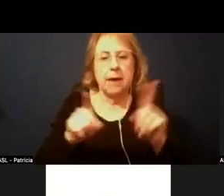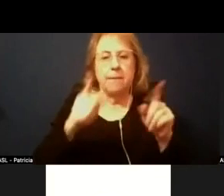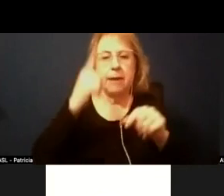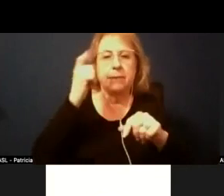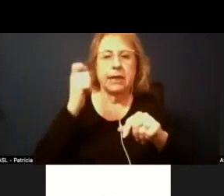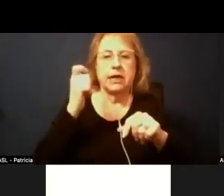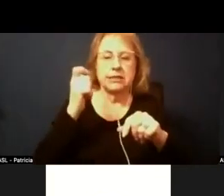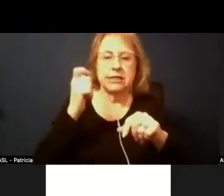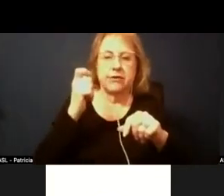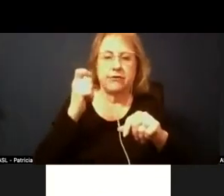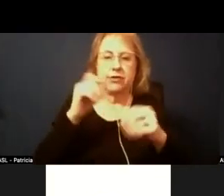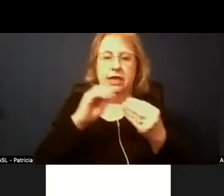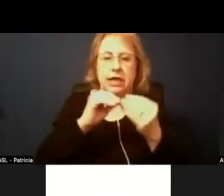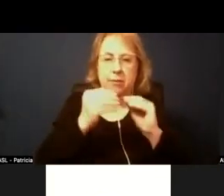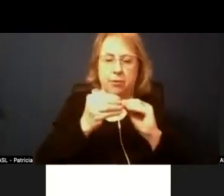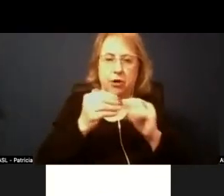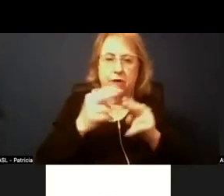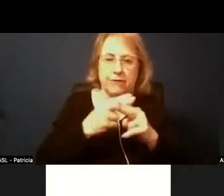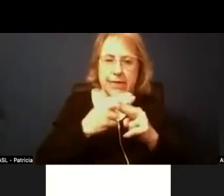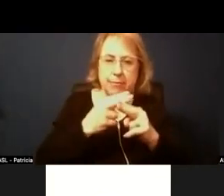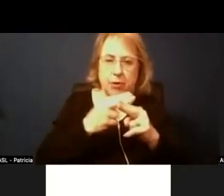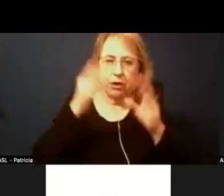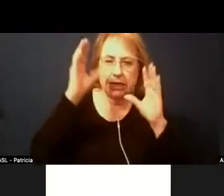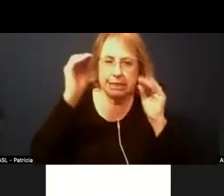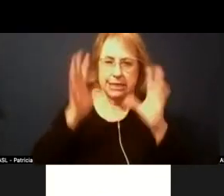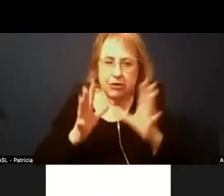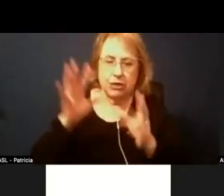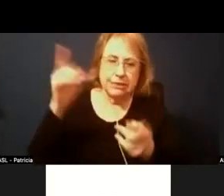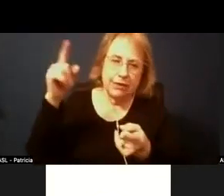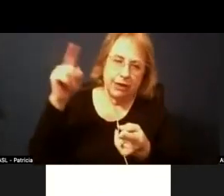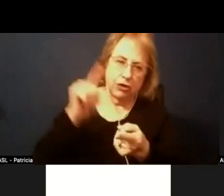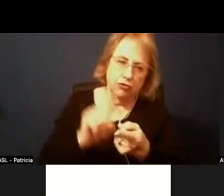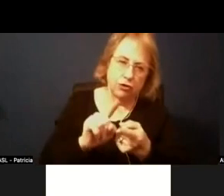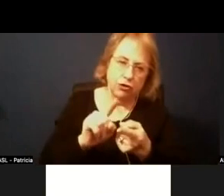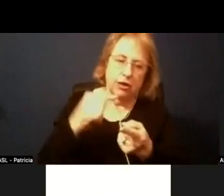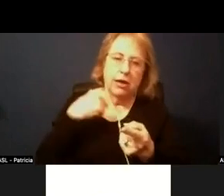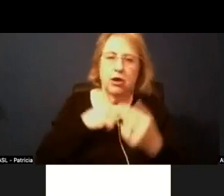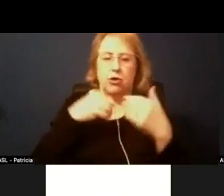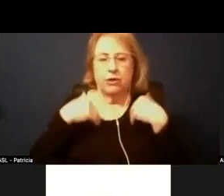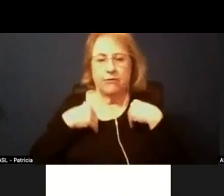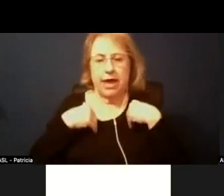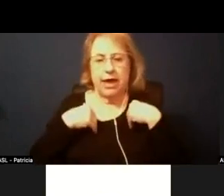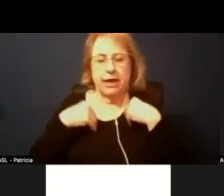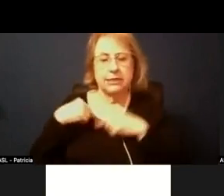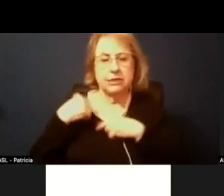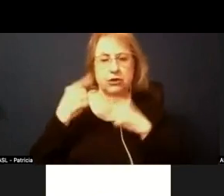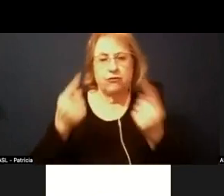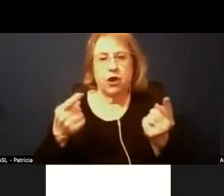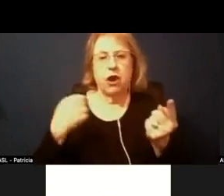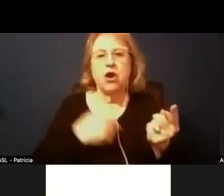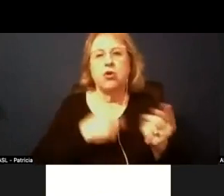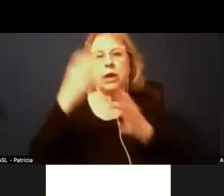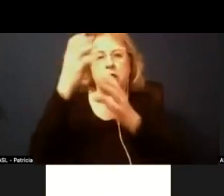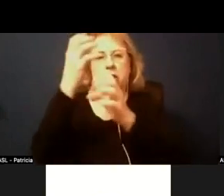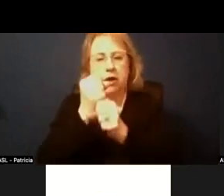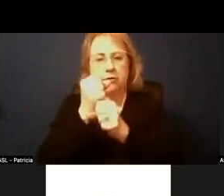number of temporary teachers and attrition that we've had so far um we are pretty confident that we are